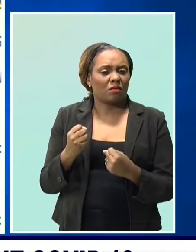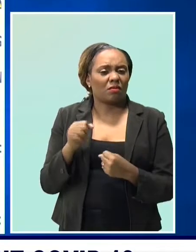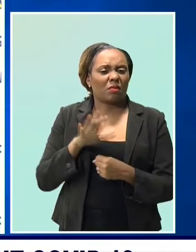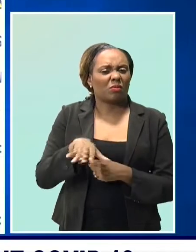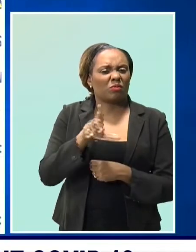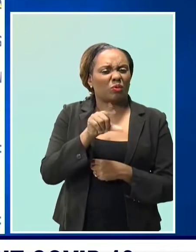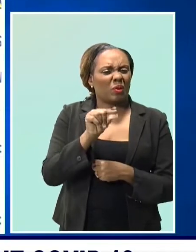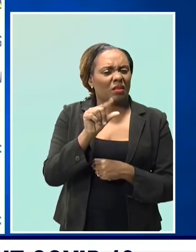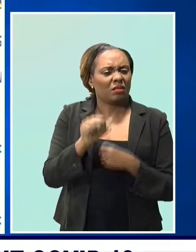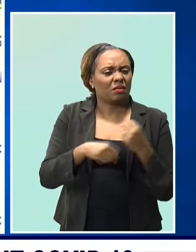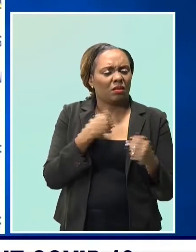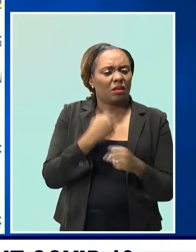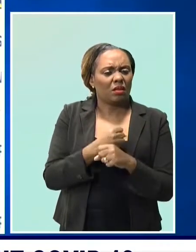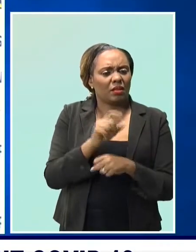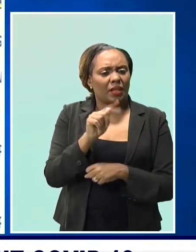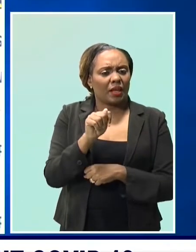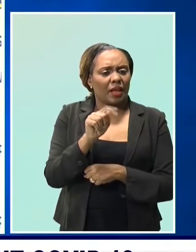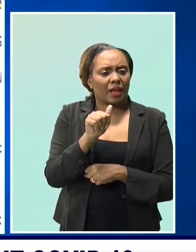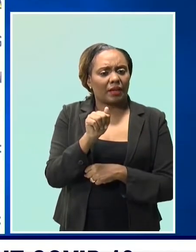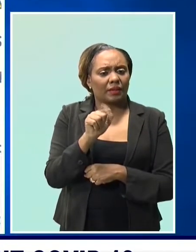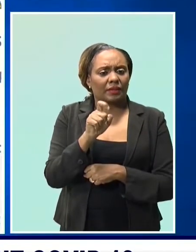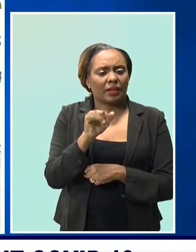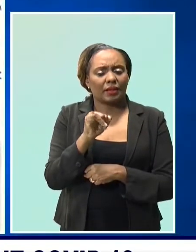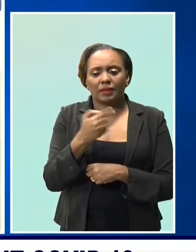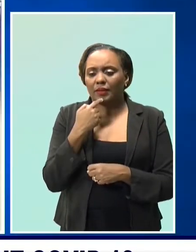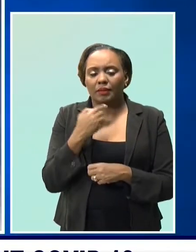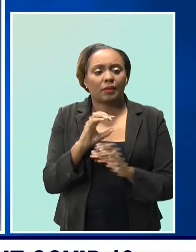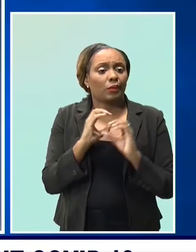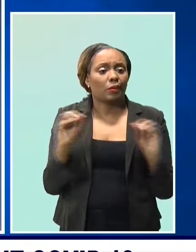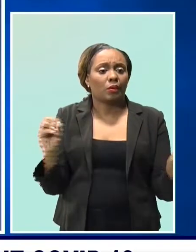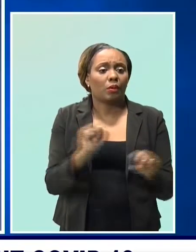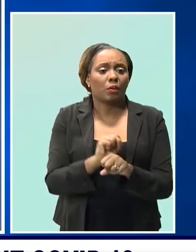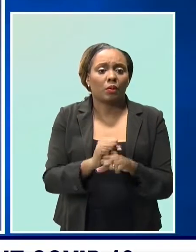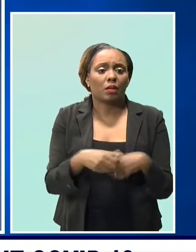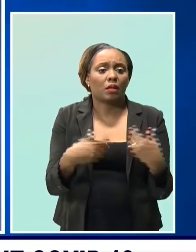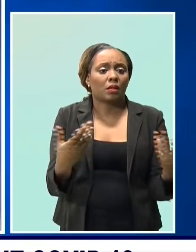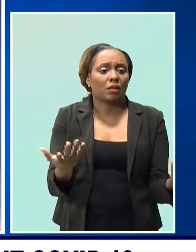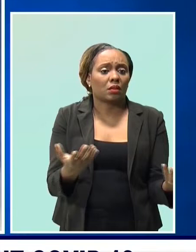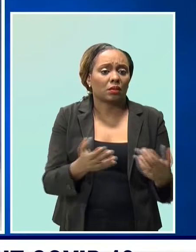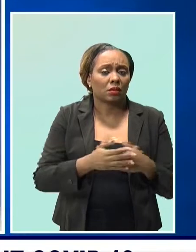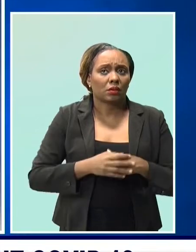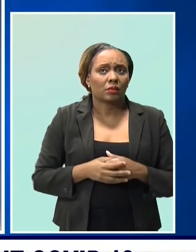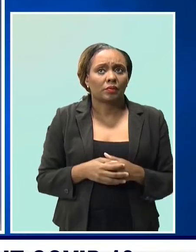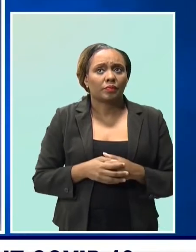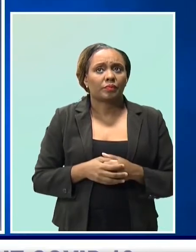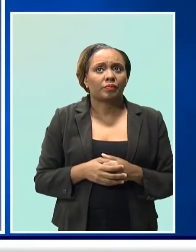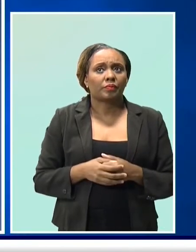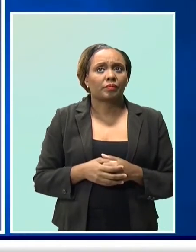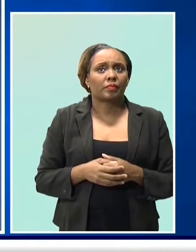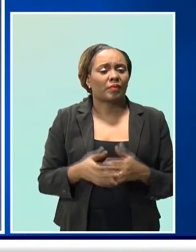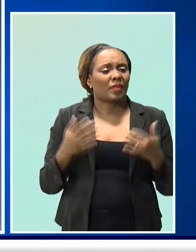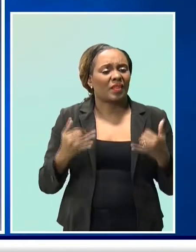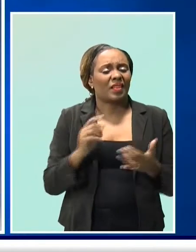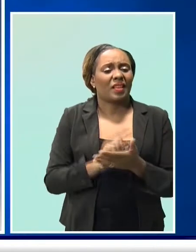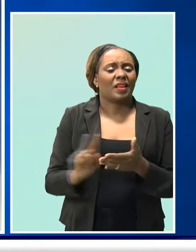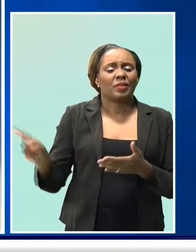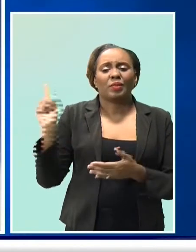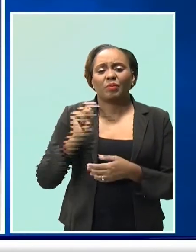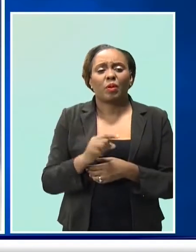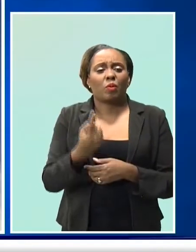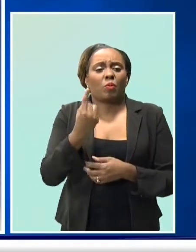20 years, says there simply is no work at this time. We were averaging basically one job a day last week.